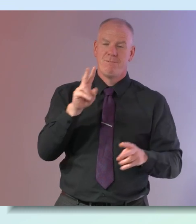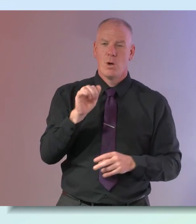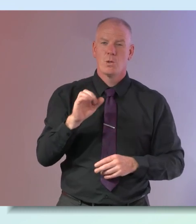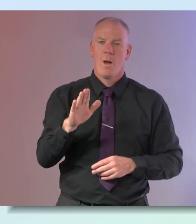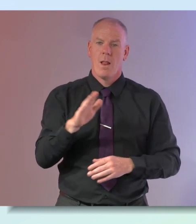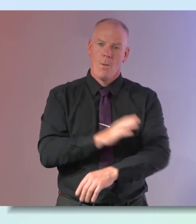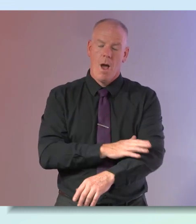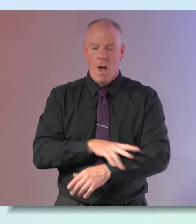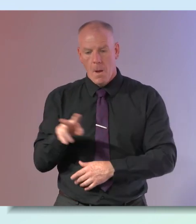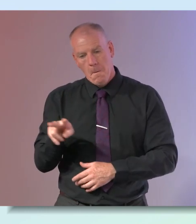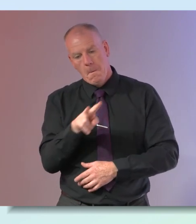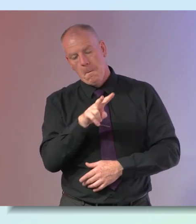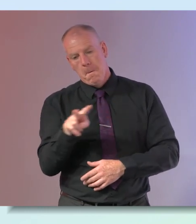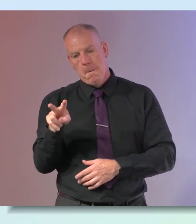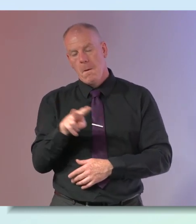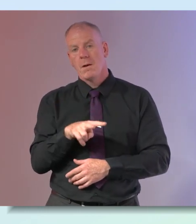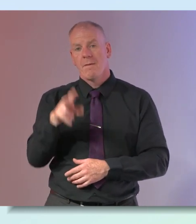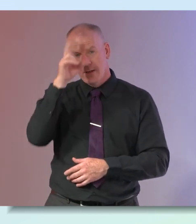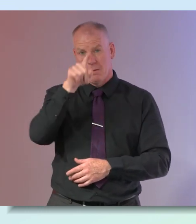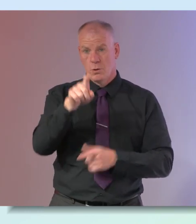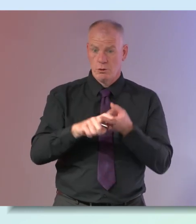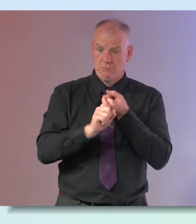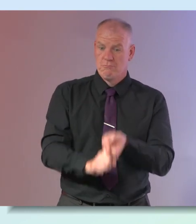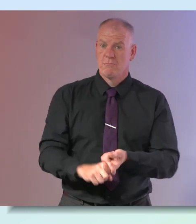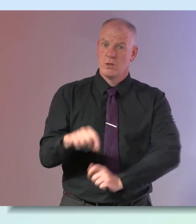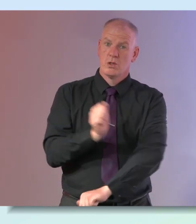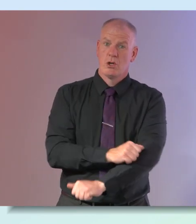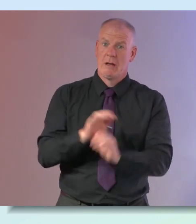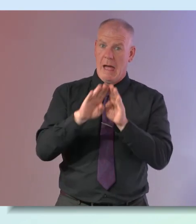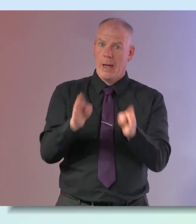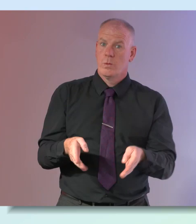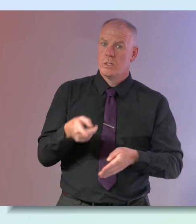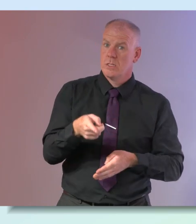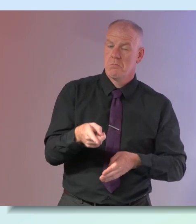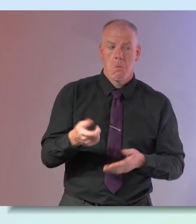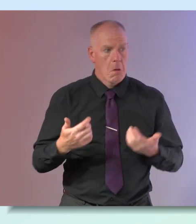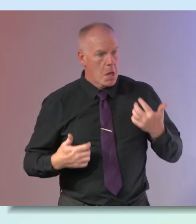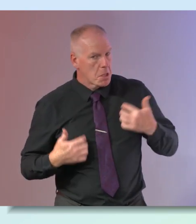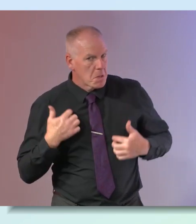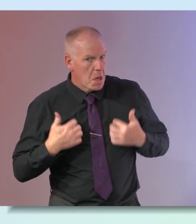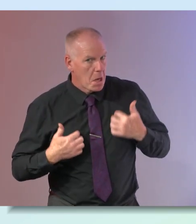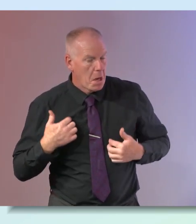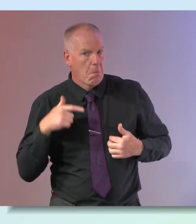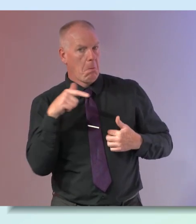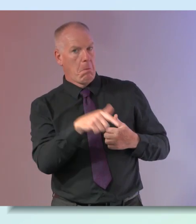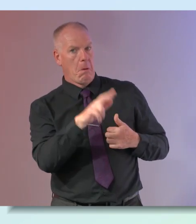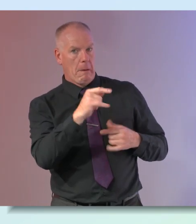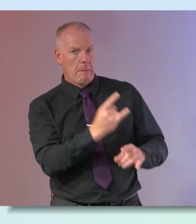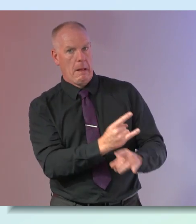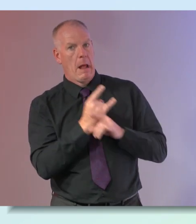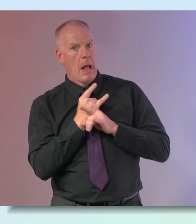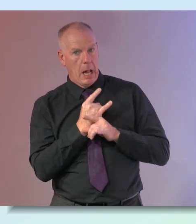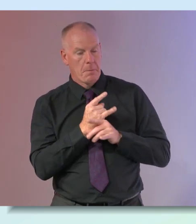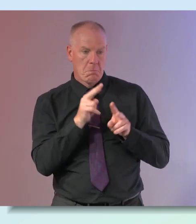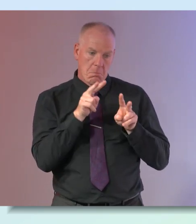as well yeah so if you are housebound if you can't physically work i think that's really interesting that that can actually elevate your